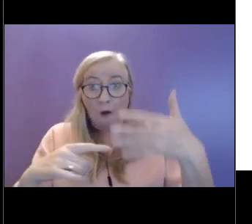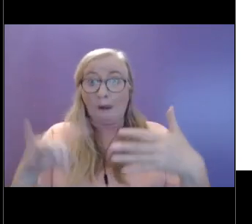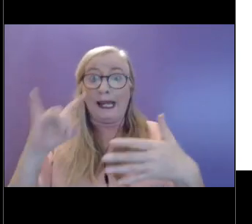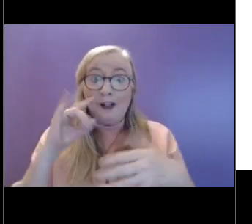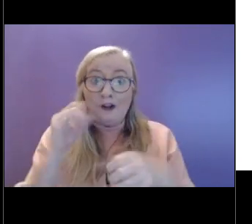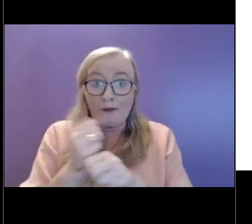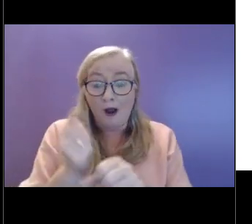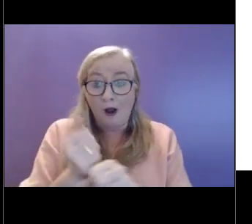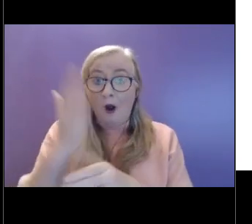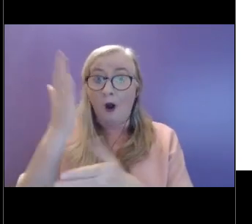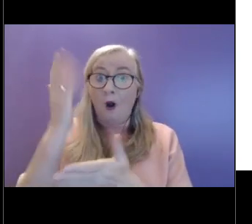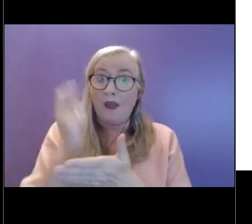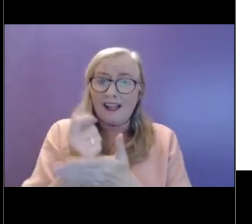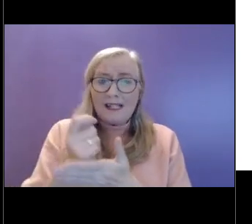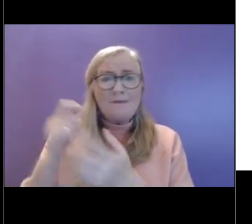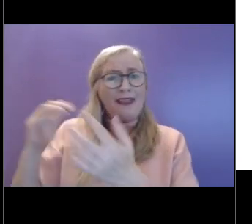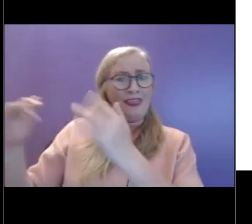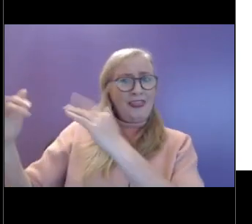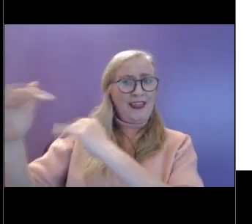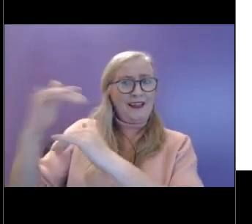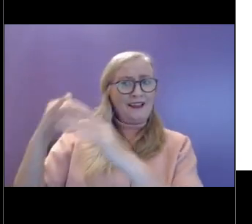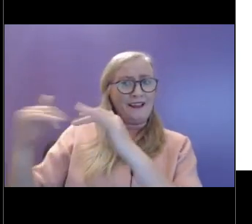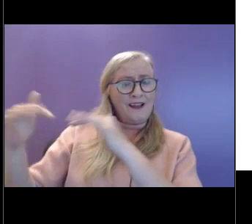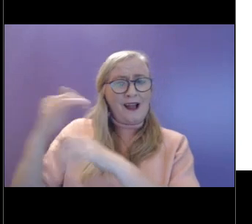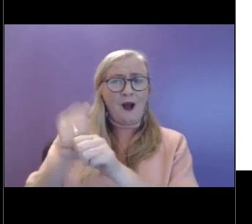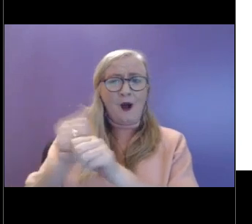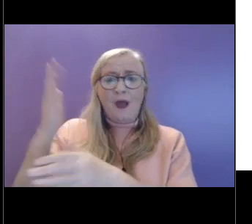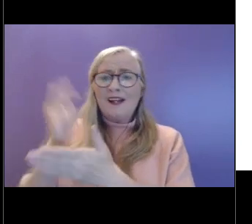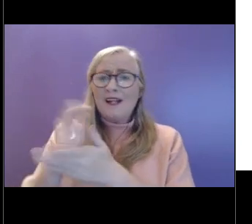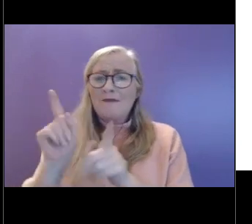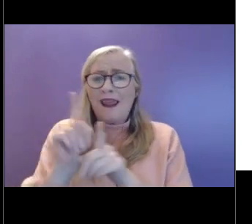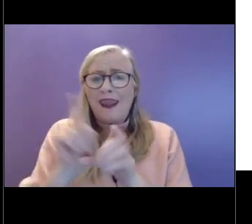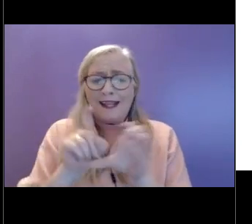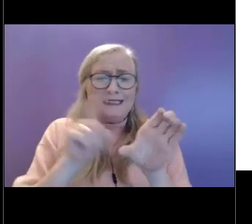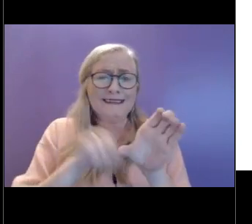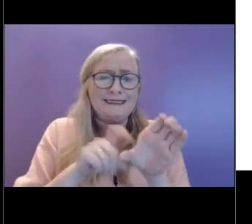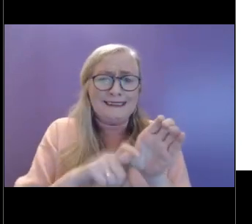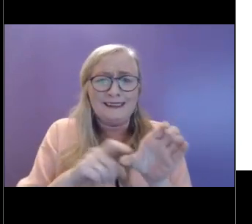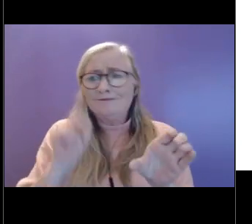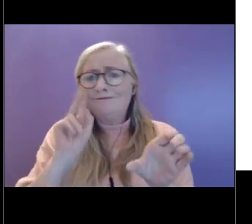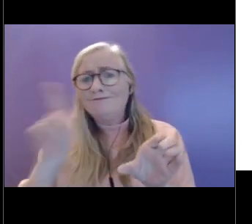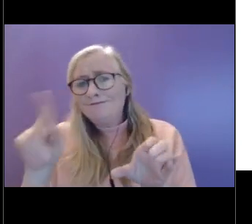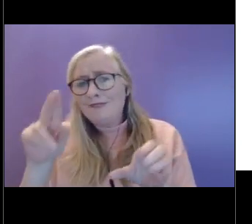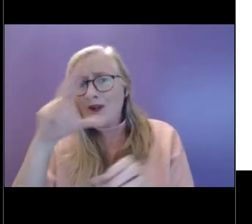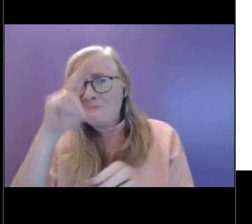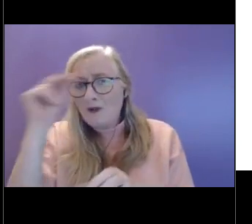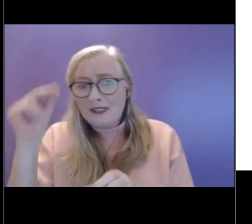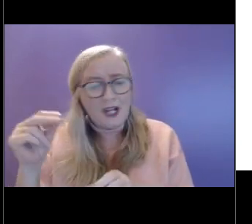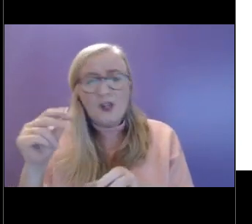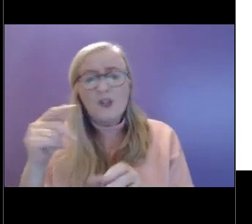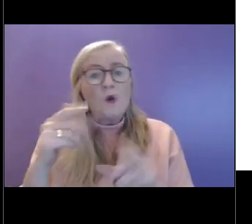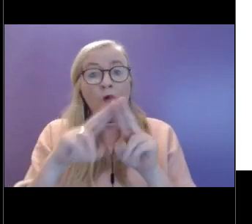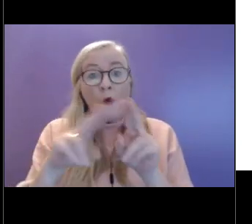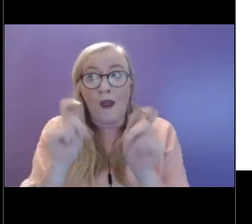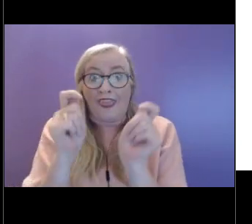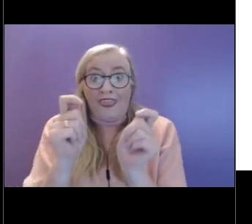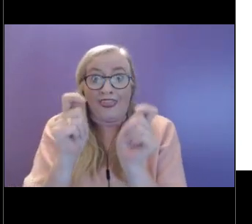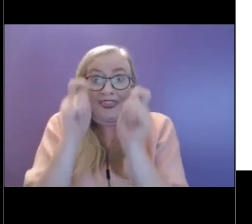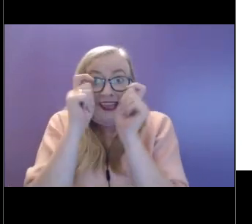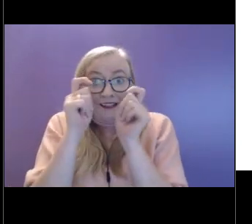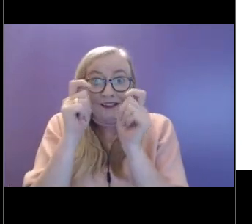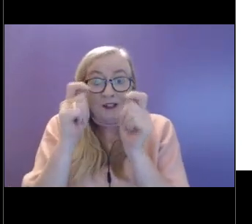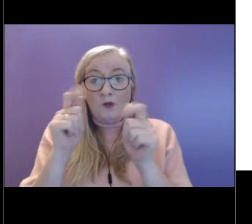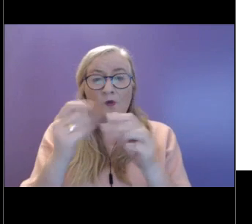Sometimes just in the background when we're making the tea in the morning, we're hearing it on the news and we may maybe don't think about it too much,